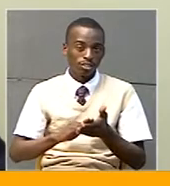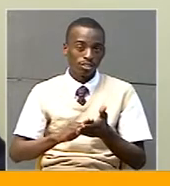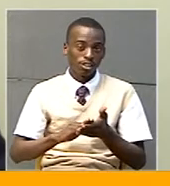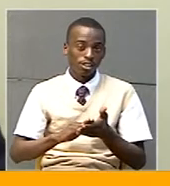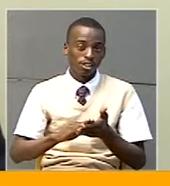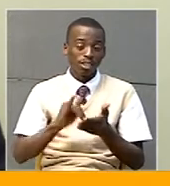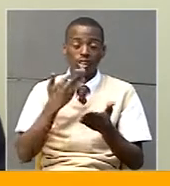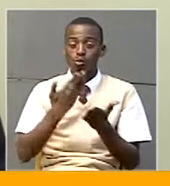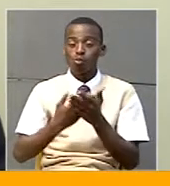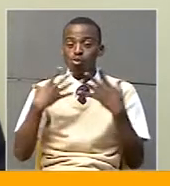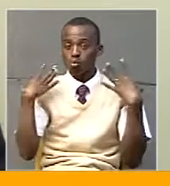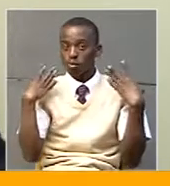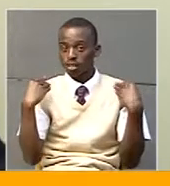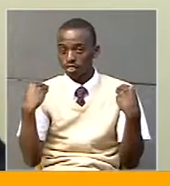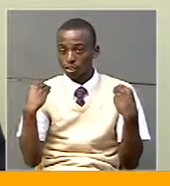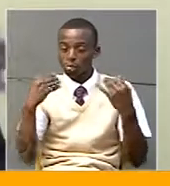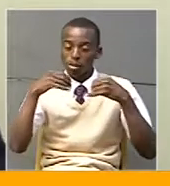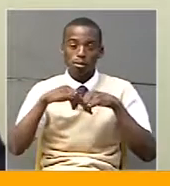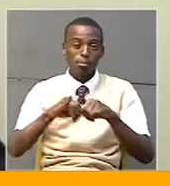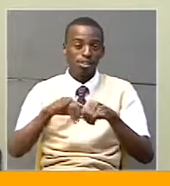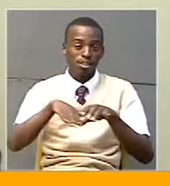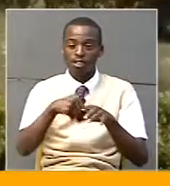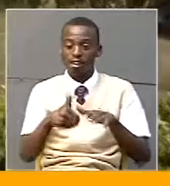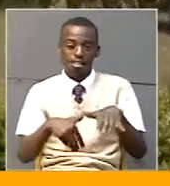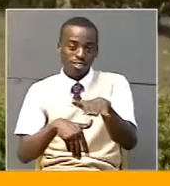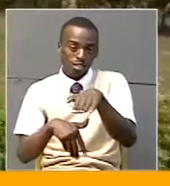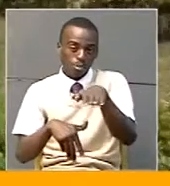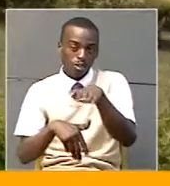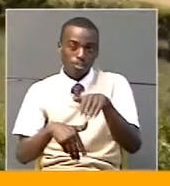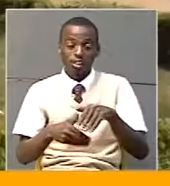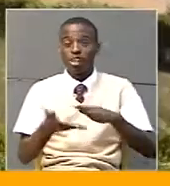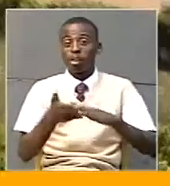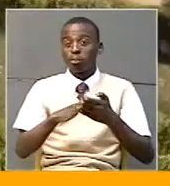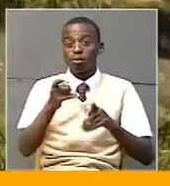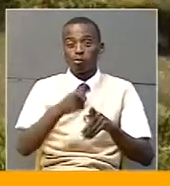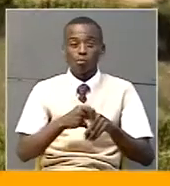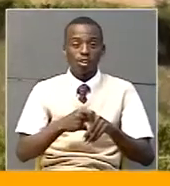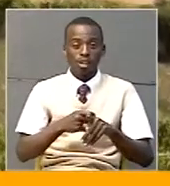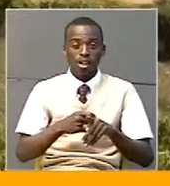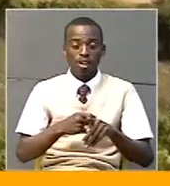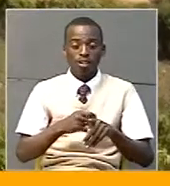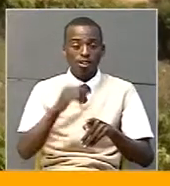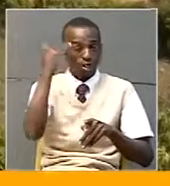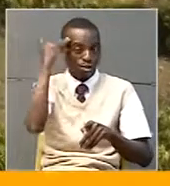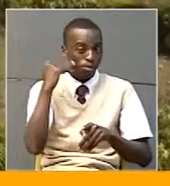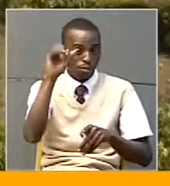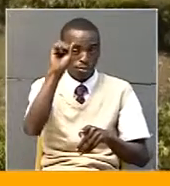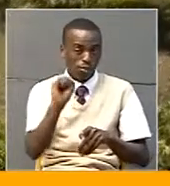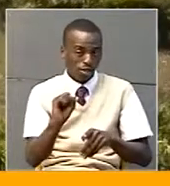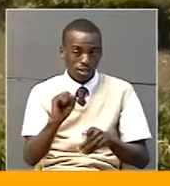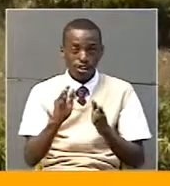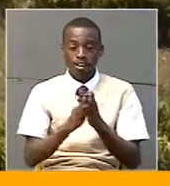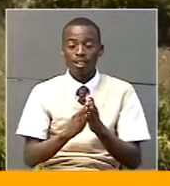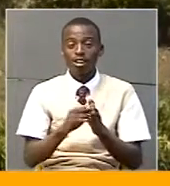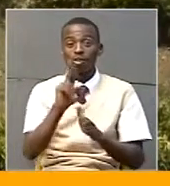good practices should be replicated in other sub-counties. With partnership from the Republic of Korea and United Nations Development Programme